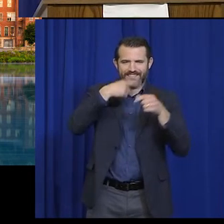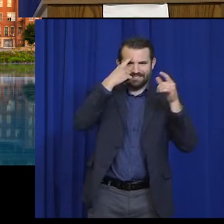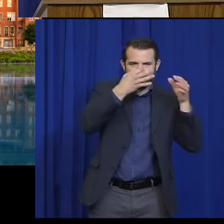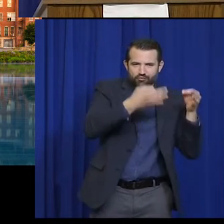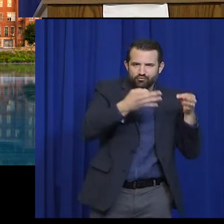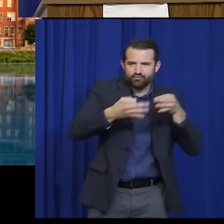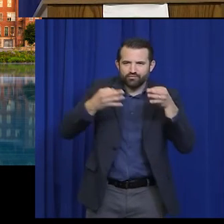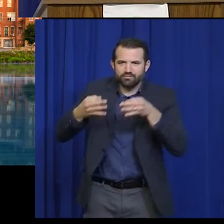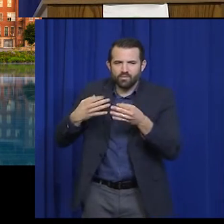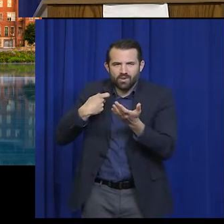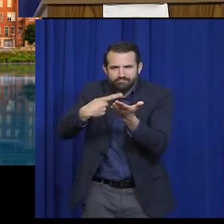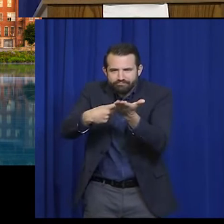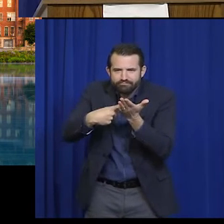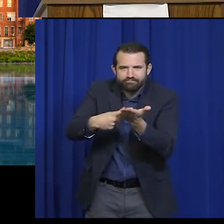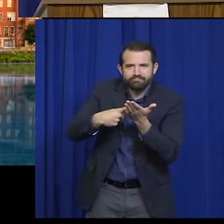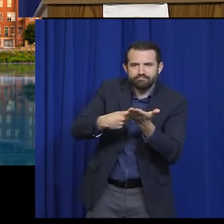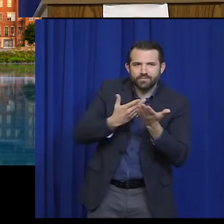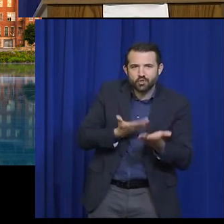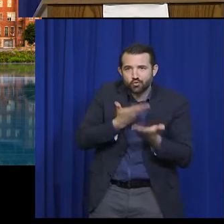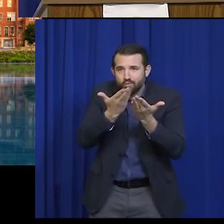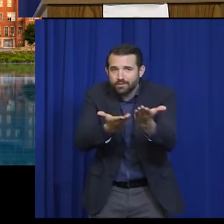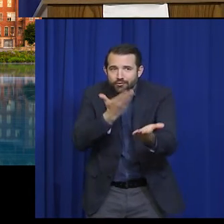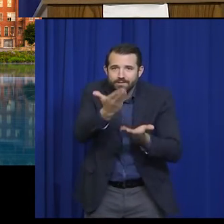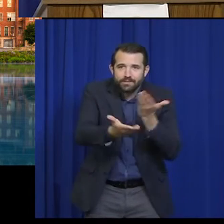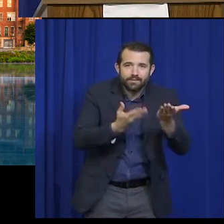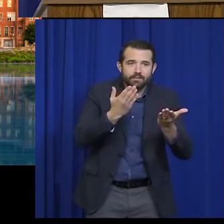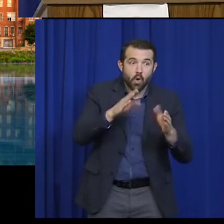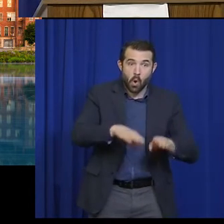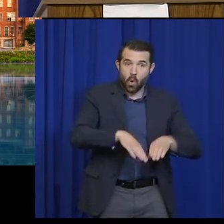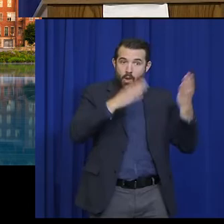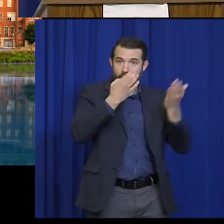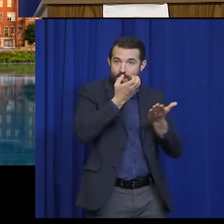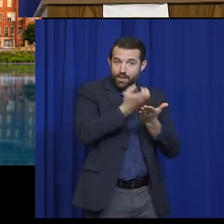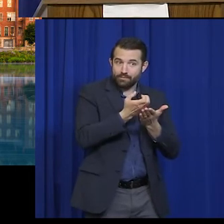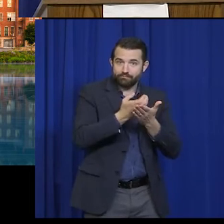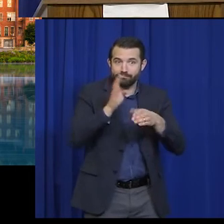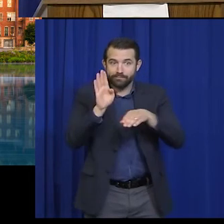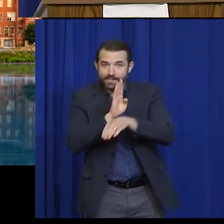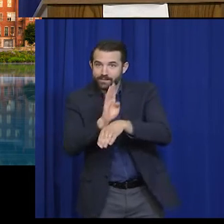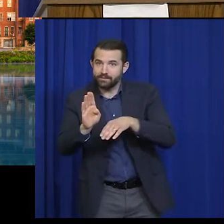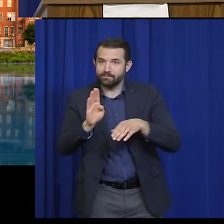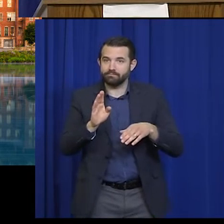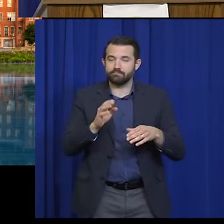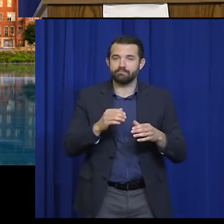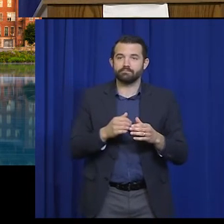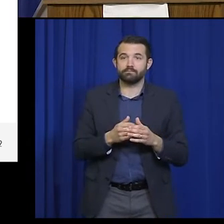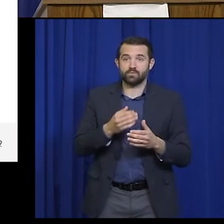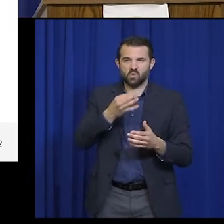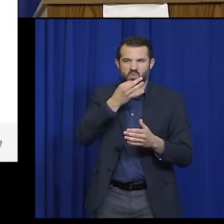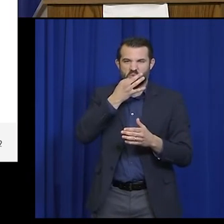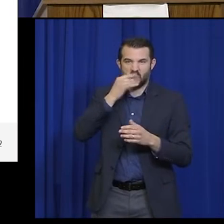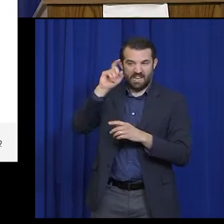reopening as we move through the process of stages that Governor Mills will outline in just a moment.